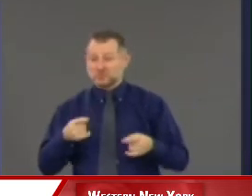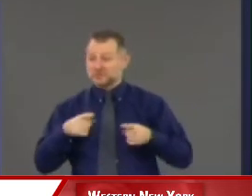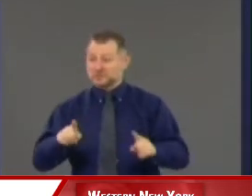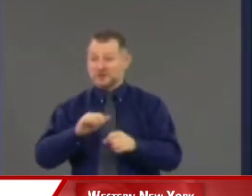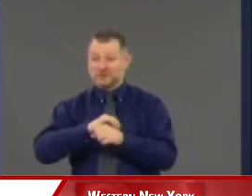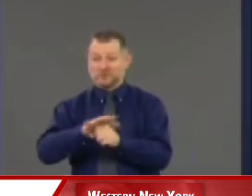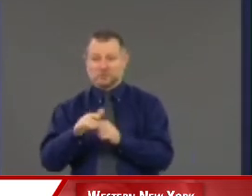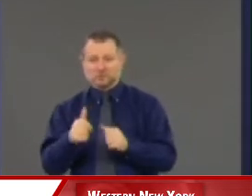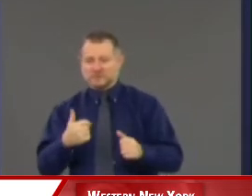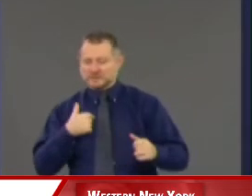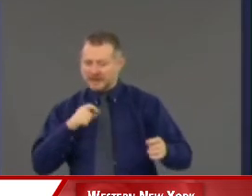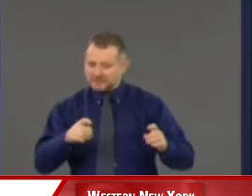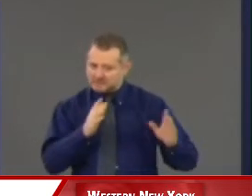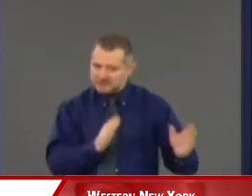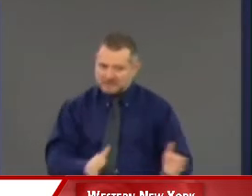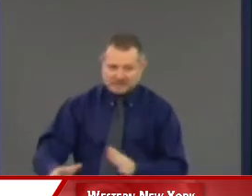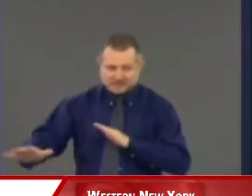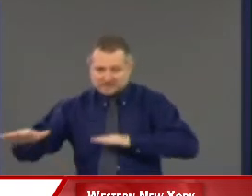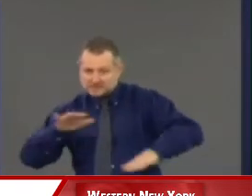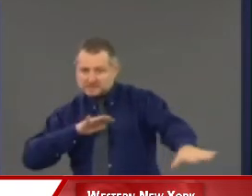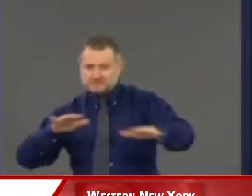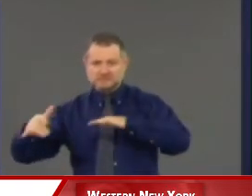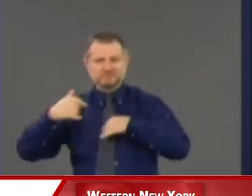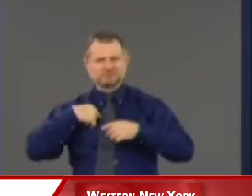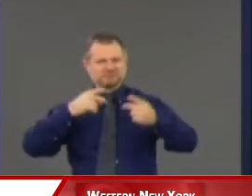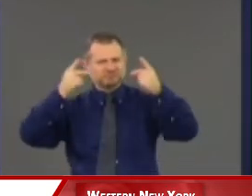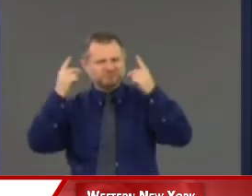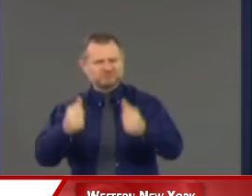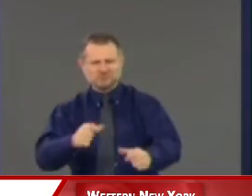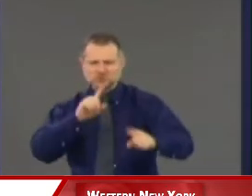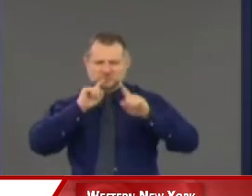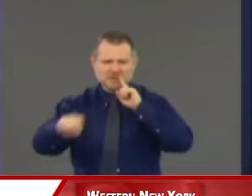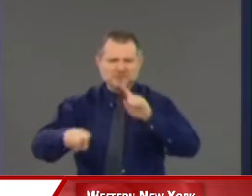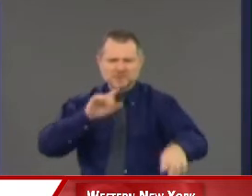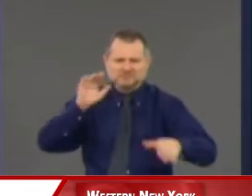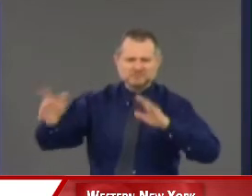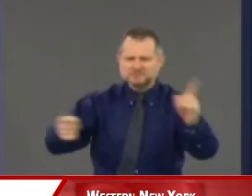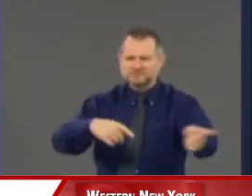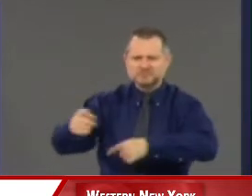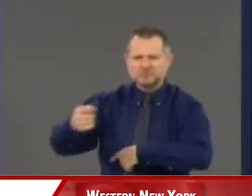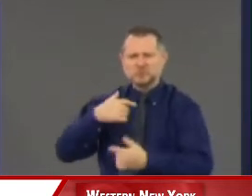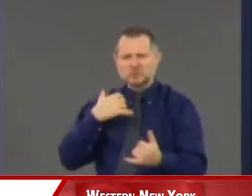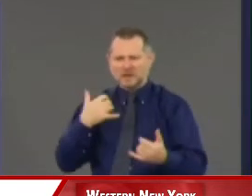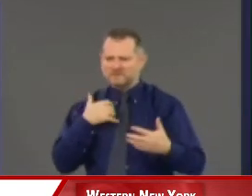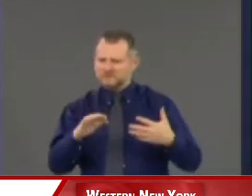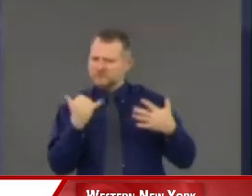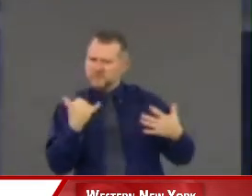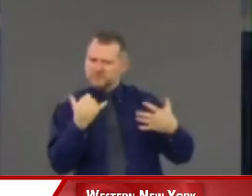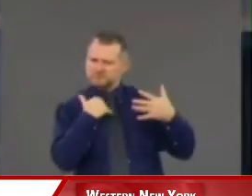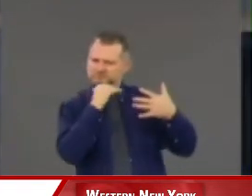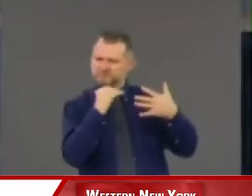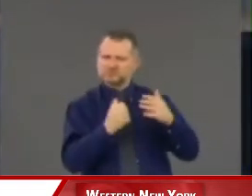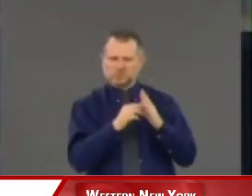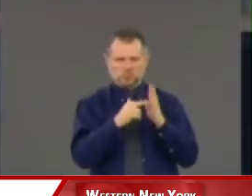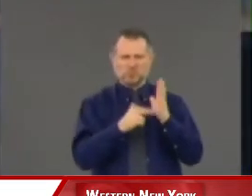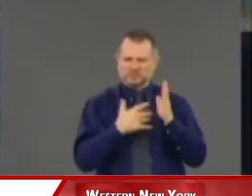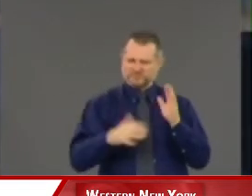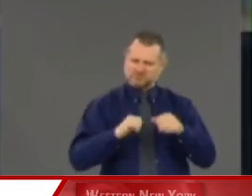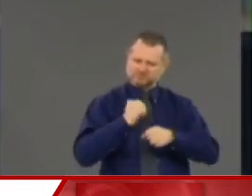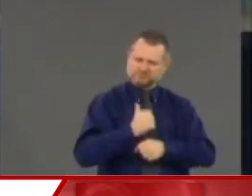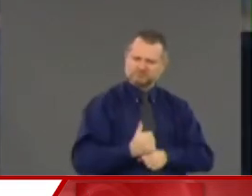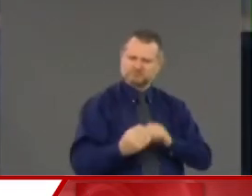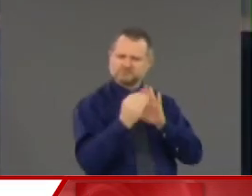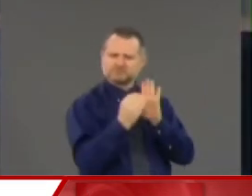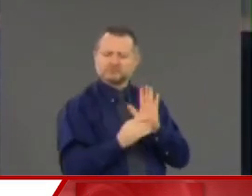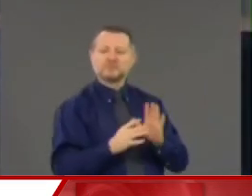coronavirus. But we did it very quickly. And we're now codifying that and refining that. Because it's also very disruptive